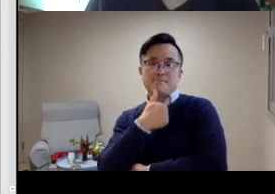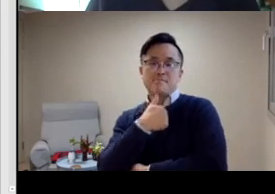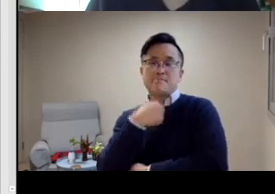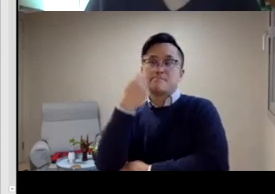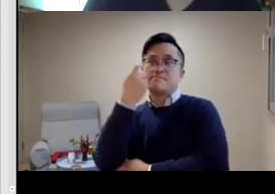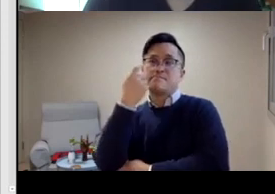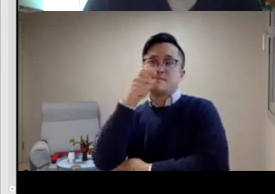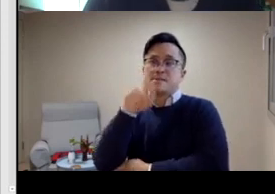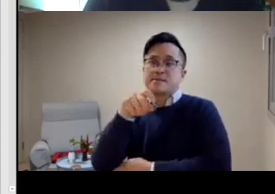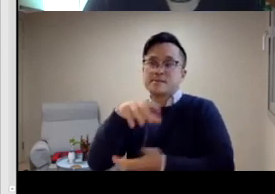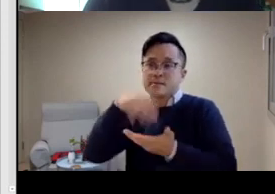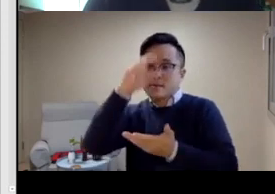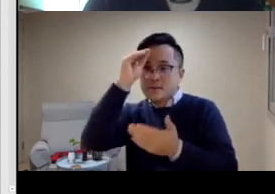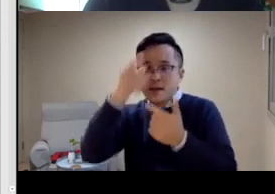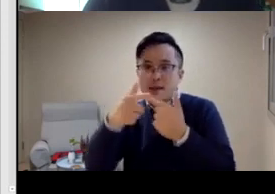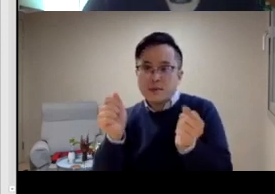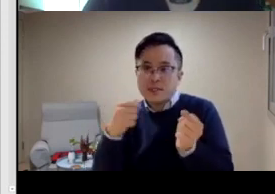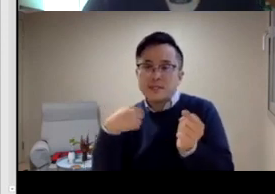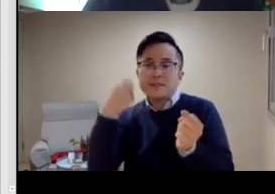Planck Institute.